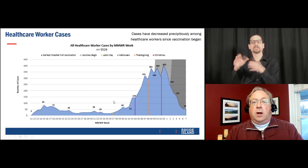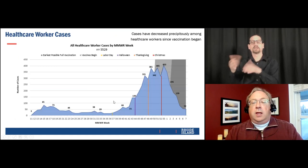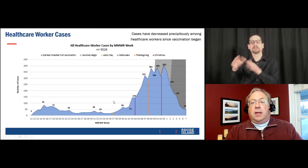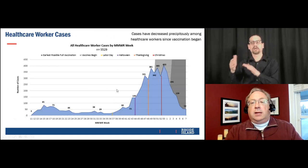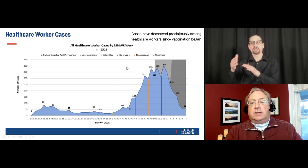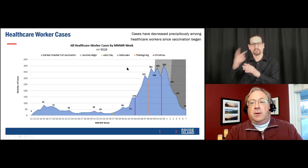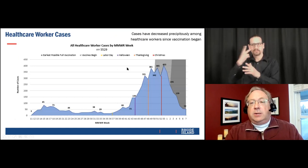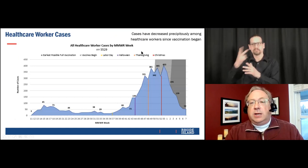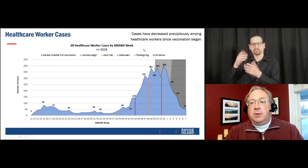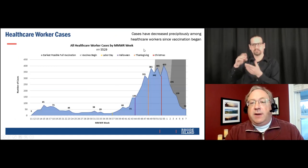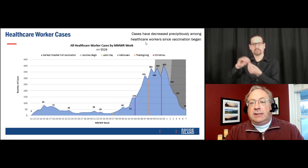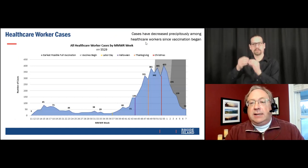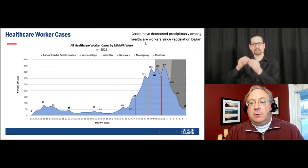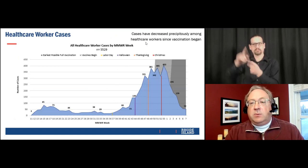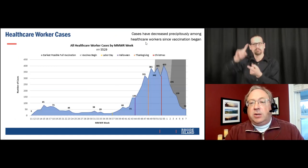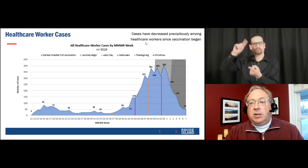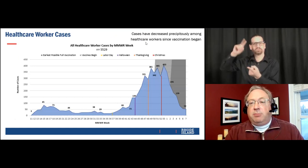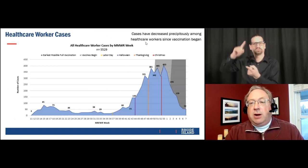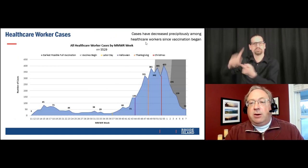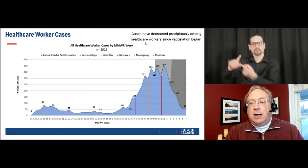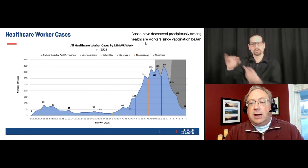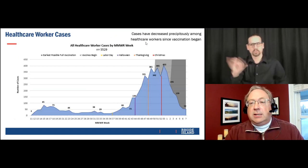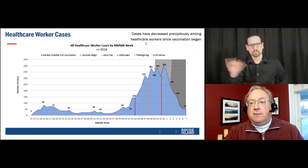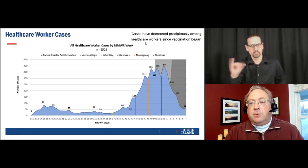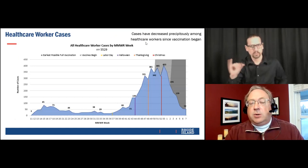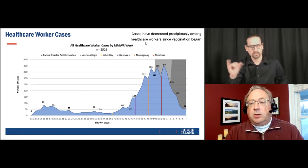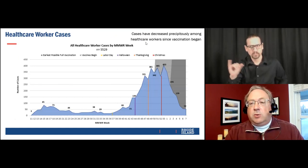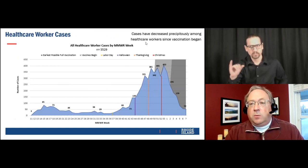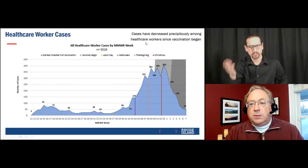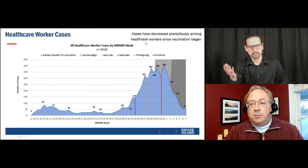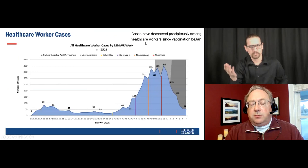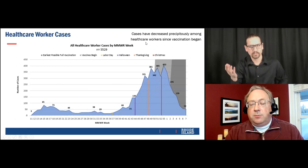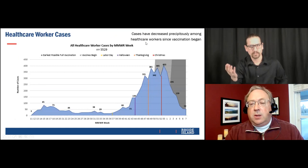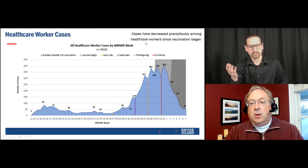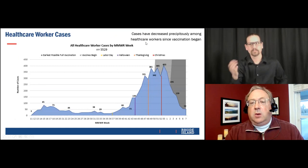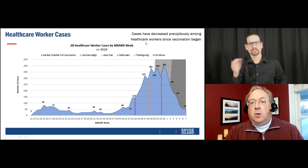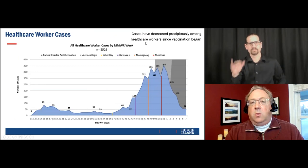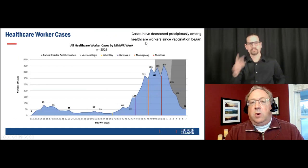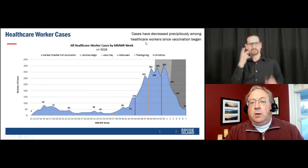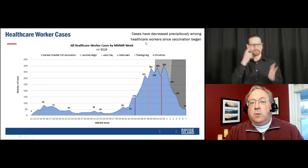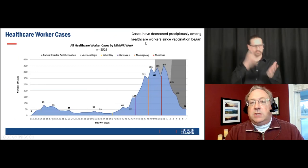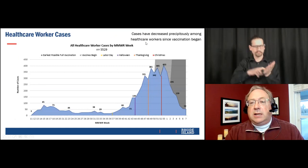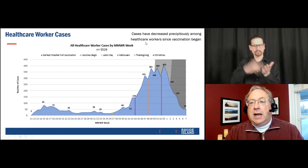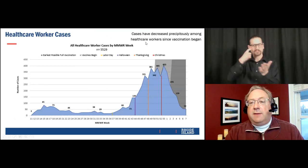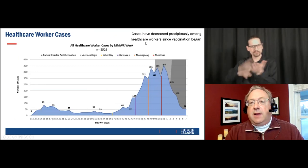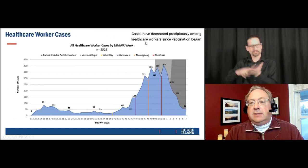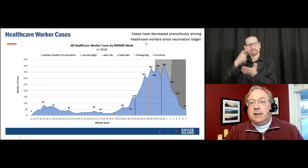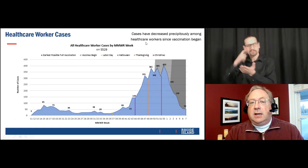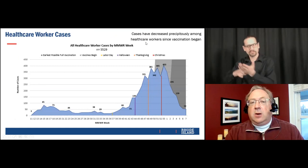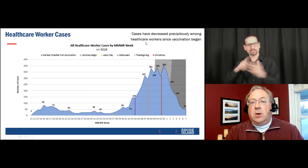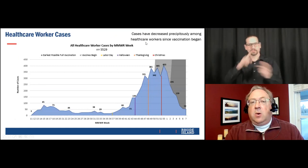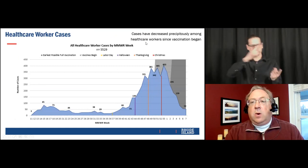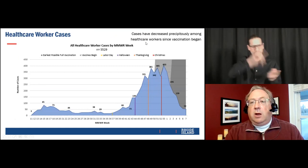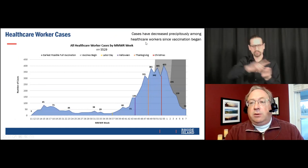One of the things that we see with the vaccine, it was originally prioritized for certain groups. One of the groups that got the